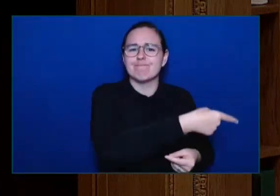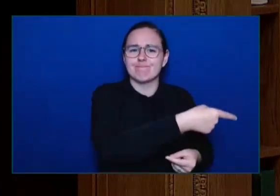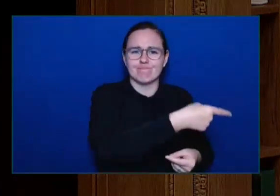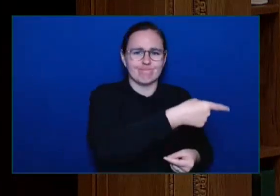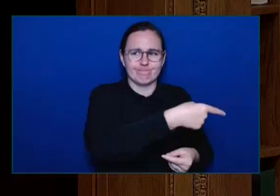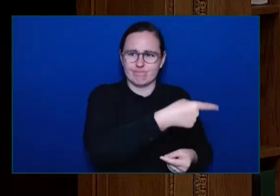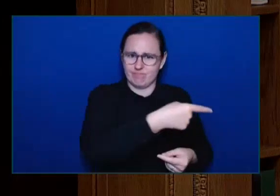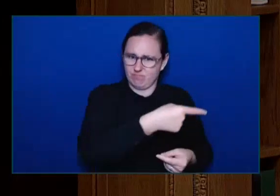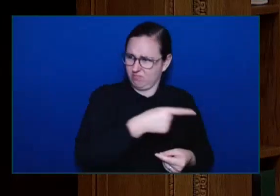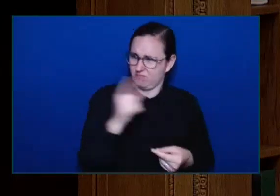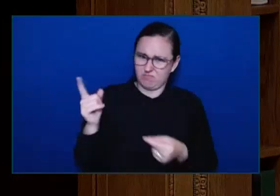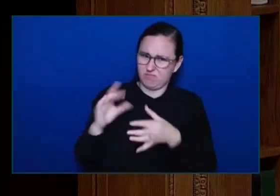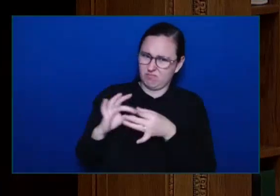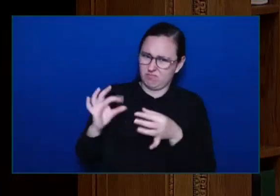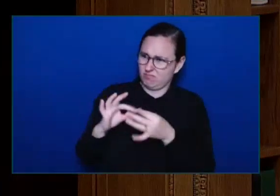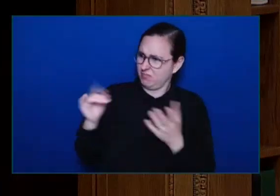decisively